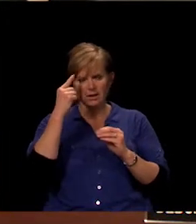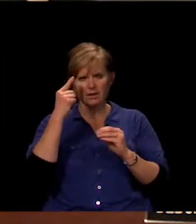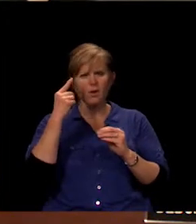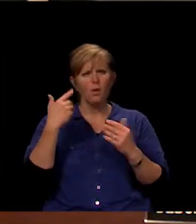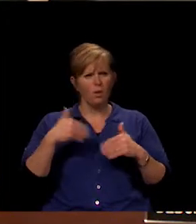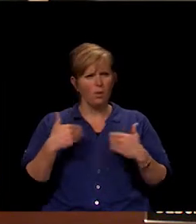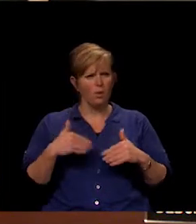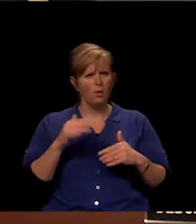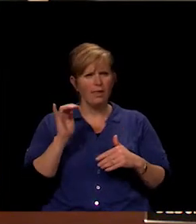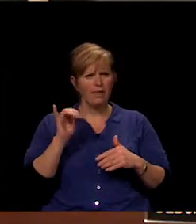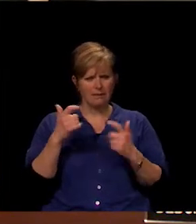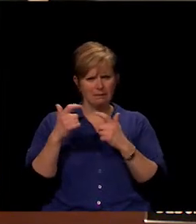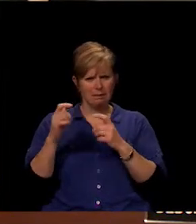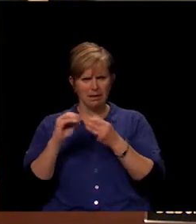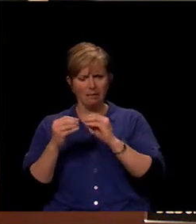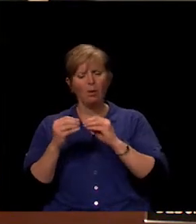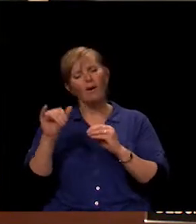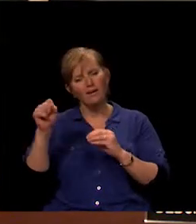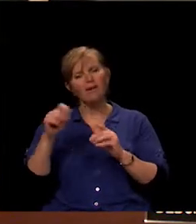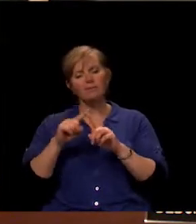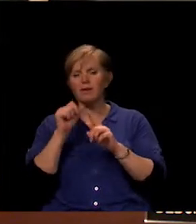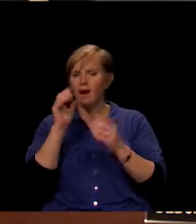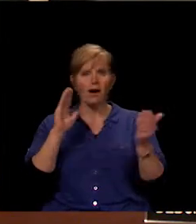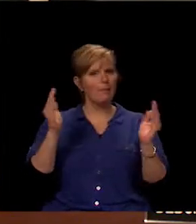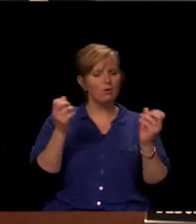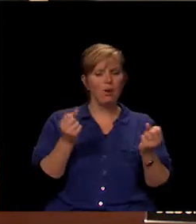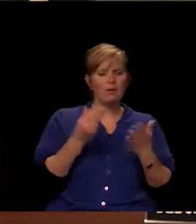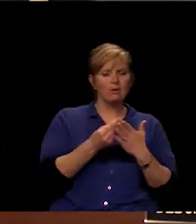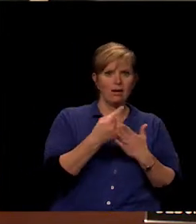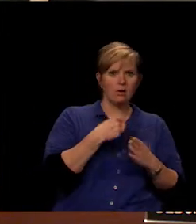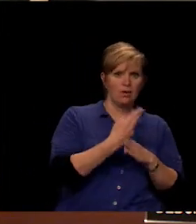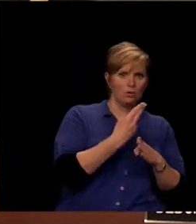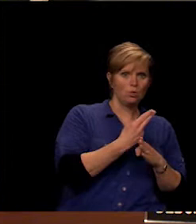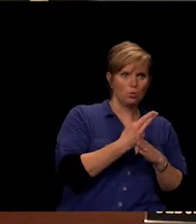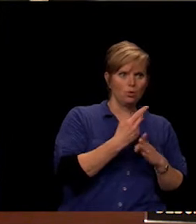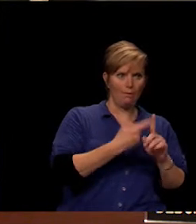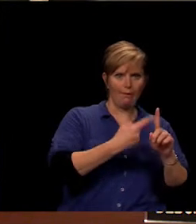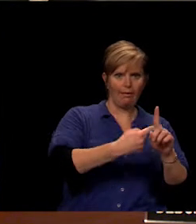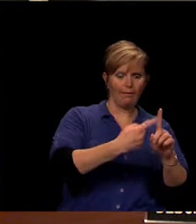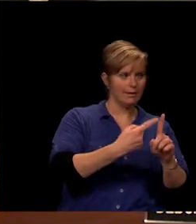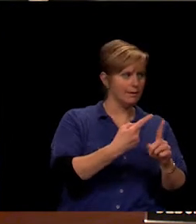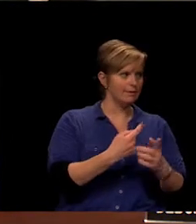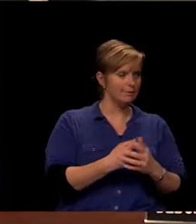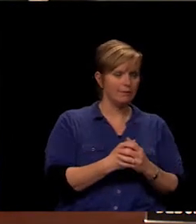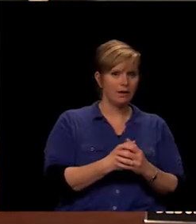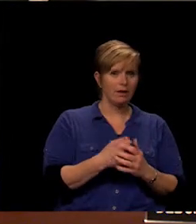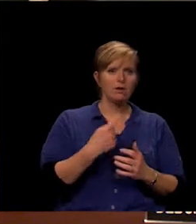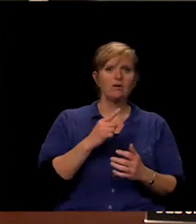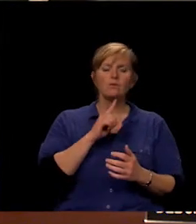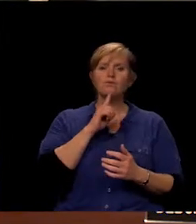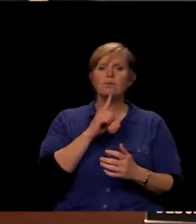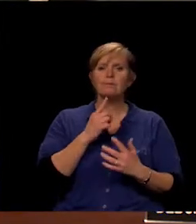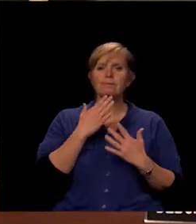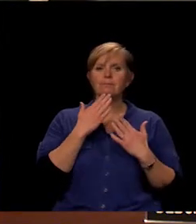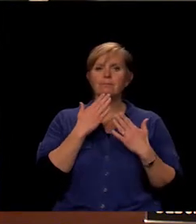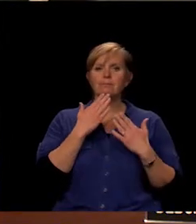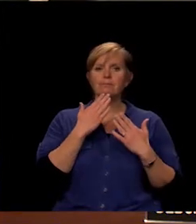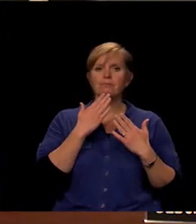big, well, it is, but not compared to the money that we go through on a monthly basis. And so I appreciate everything that you do.